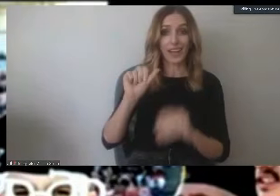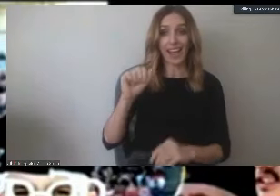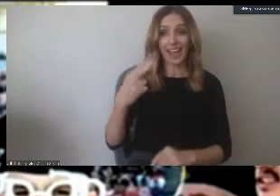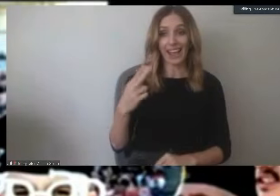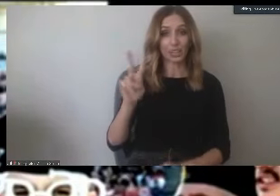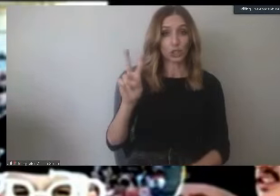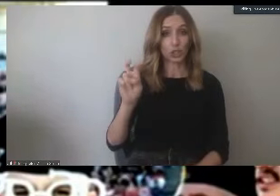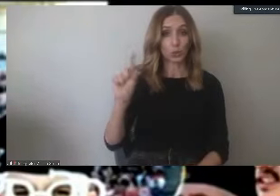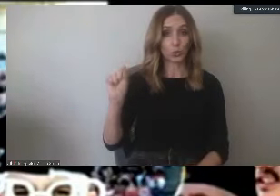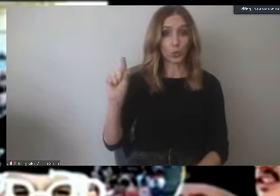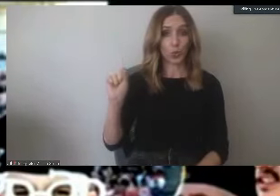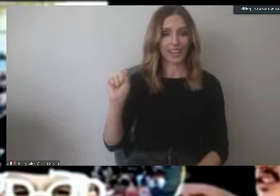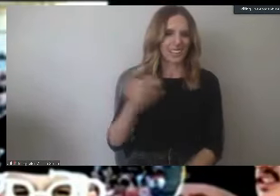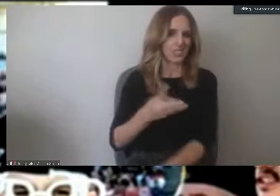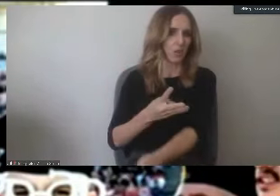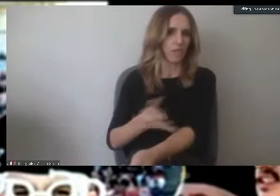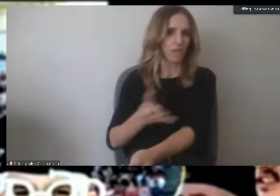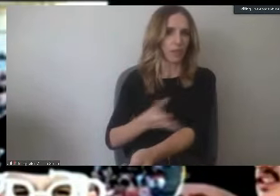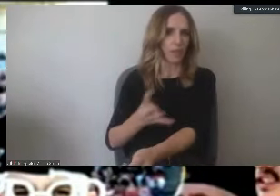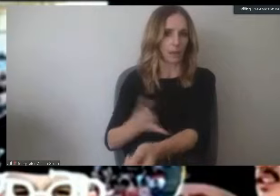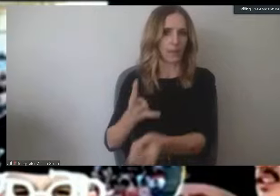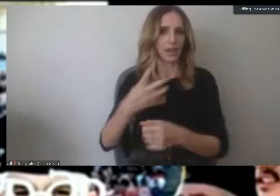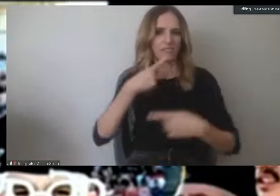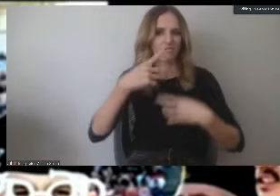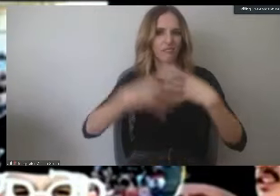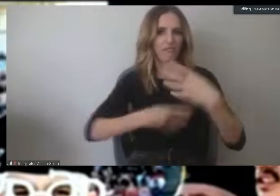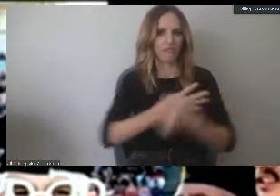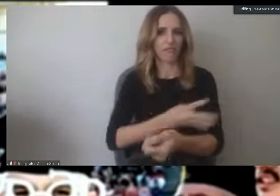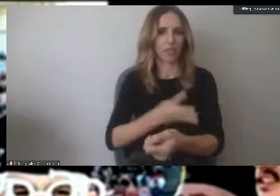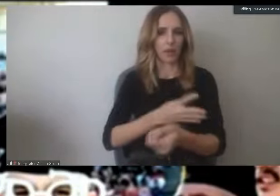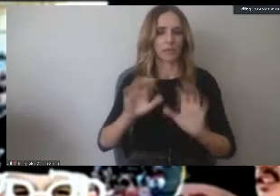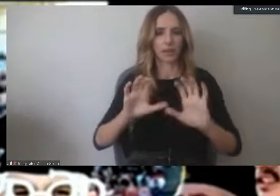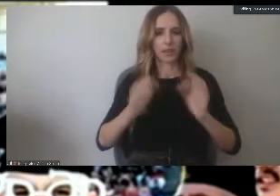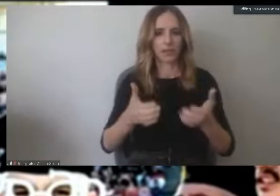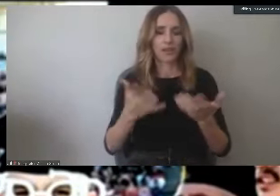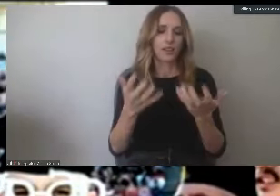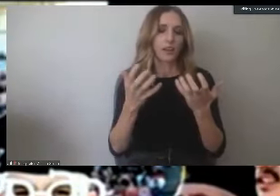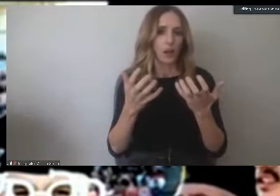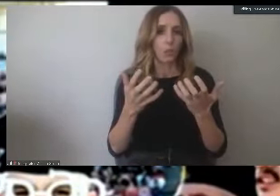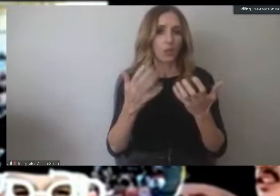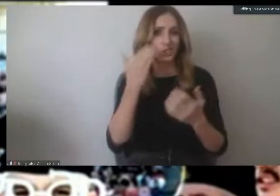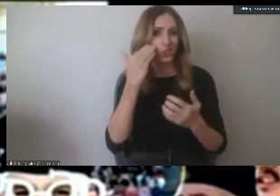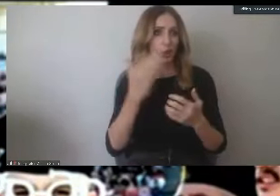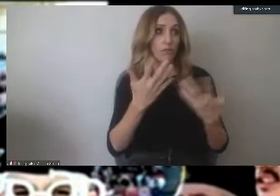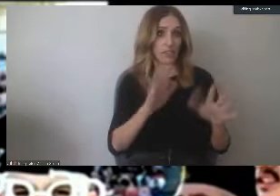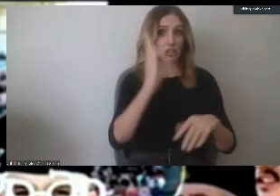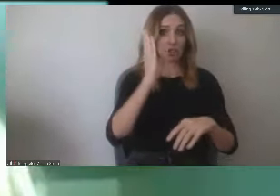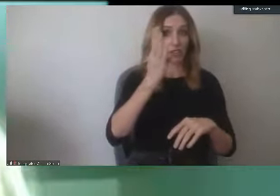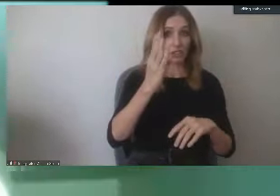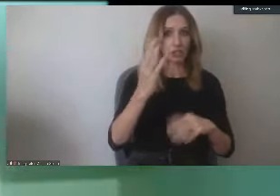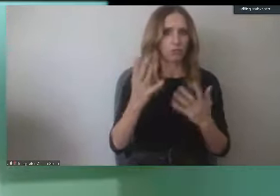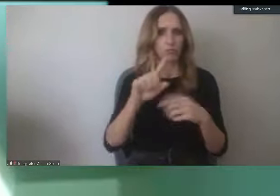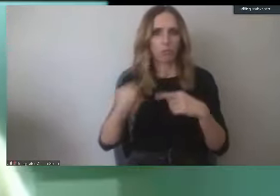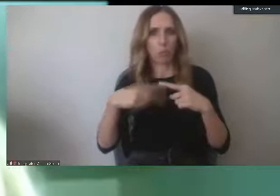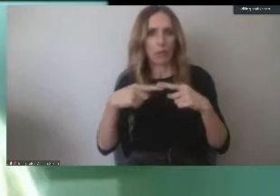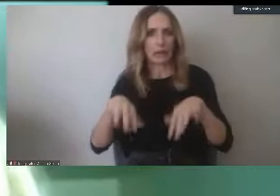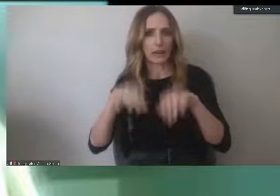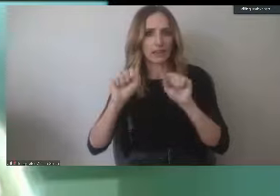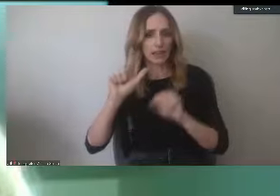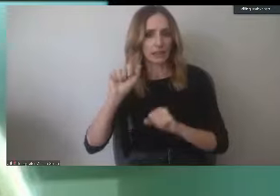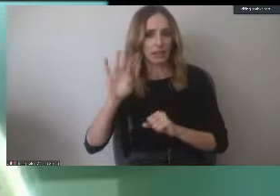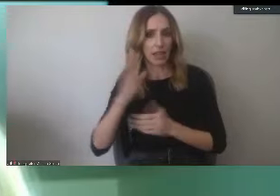We are doing the lecture portion through Zoom, and I would like to know when we can take the lab portion. Okay, thank you.